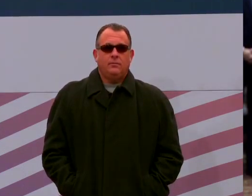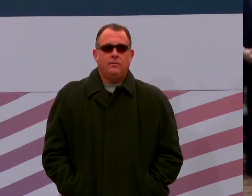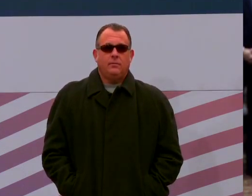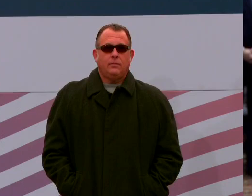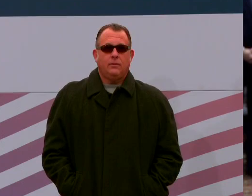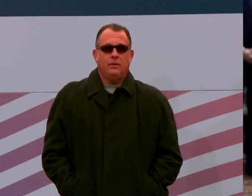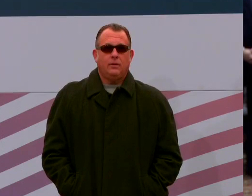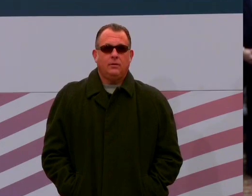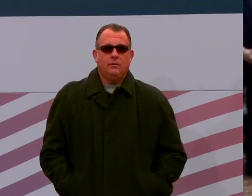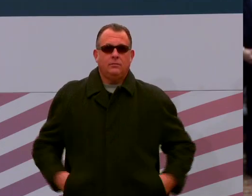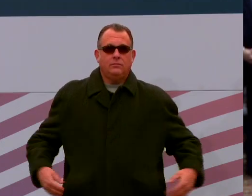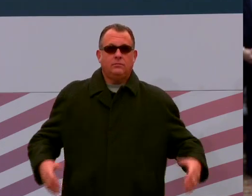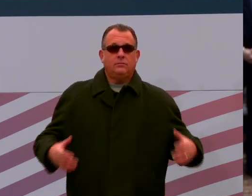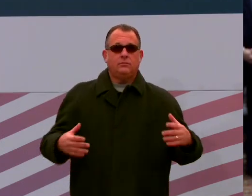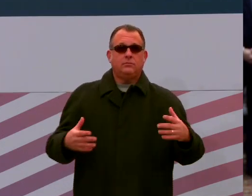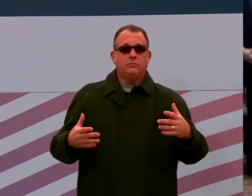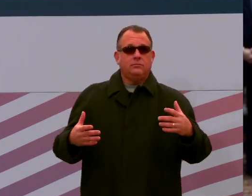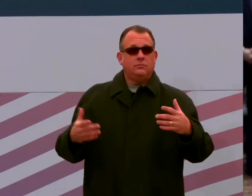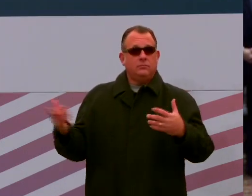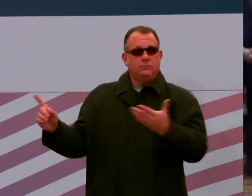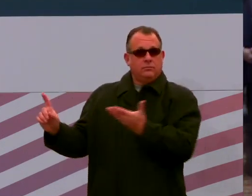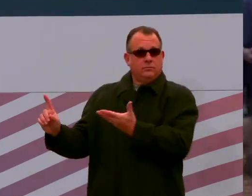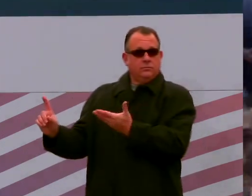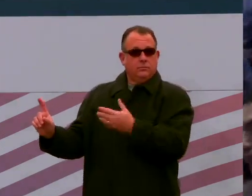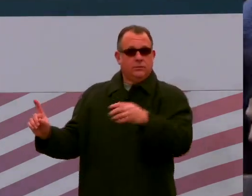The chair recognizes the sergeant-at-arms.